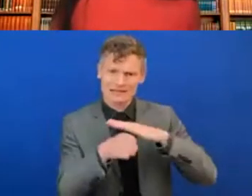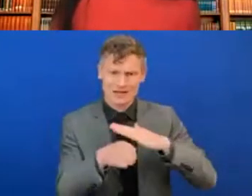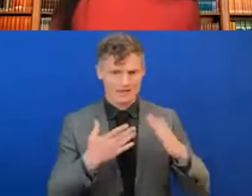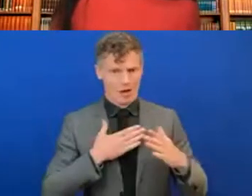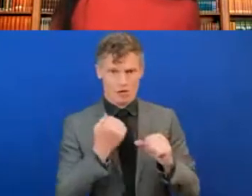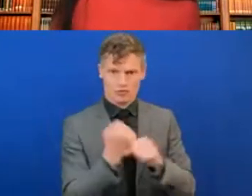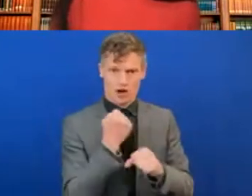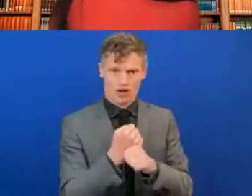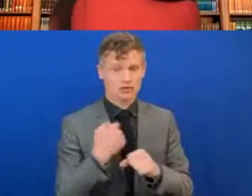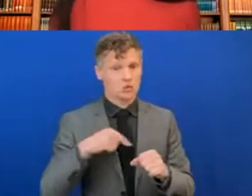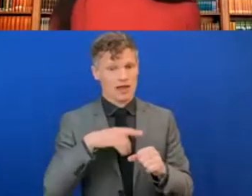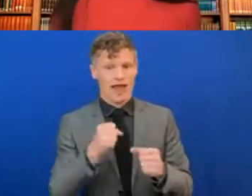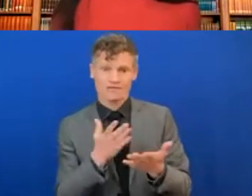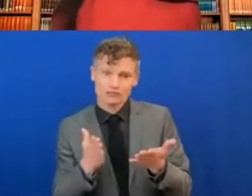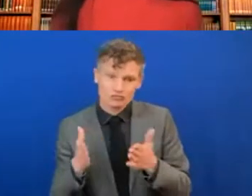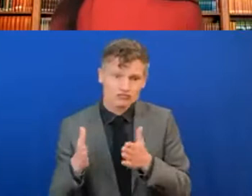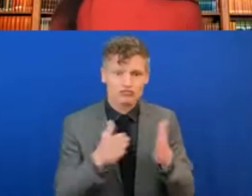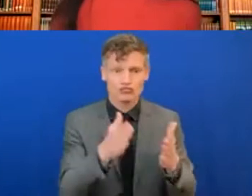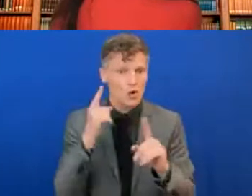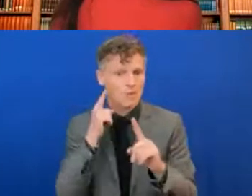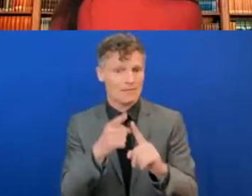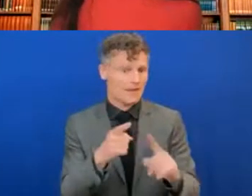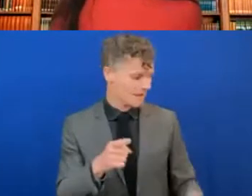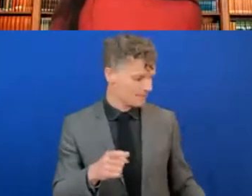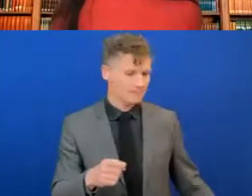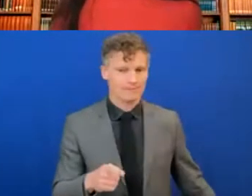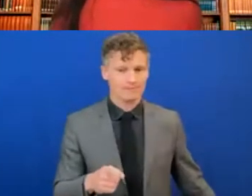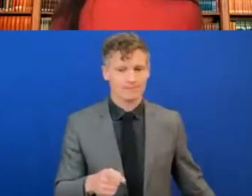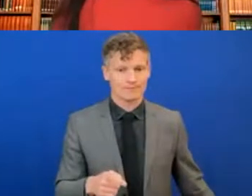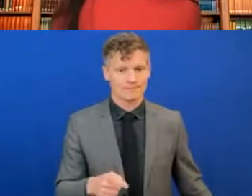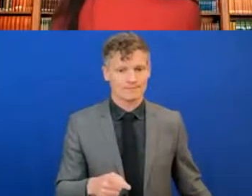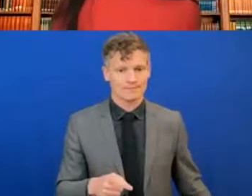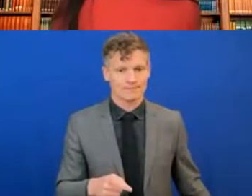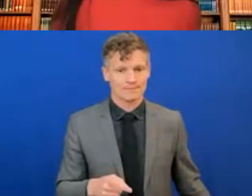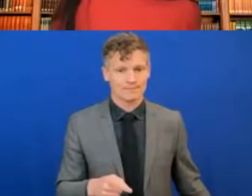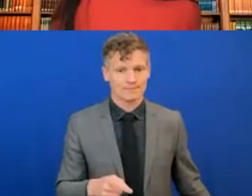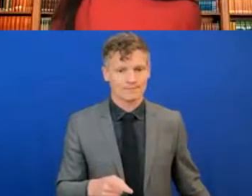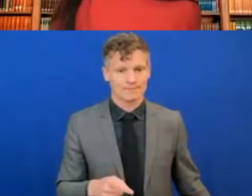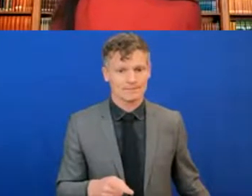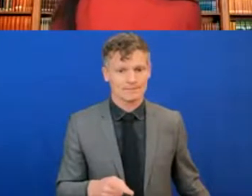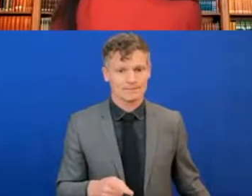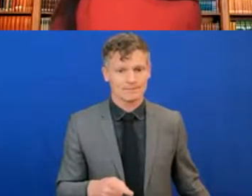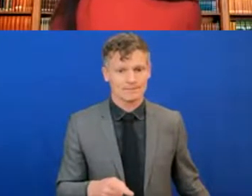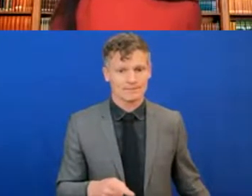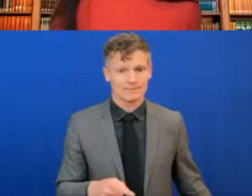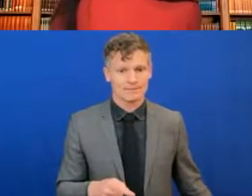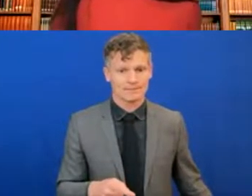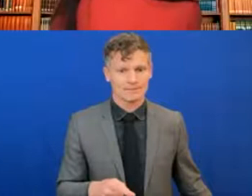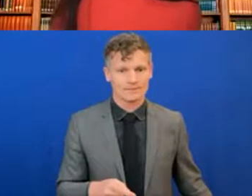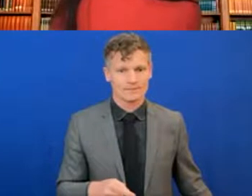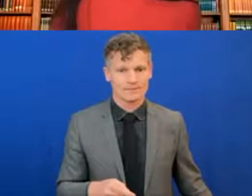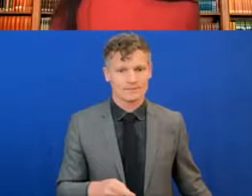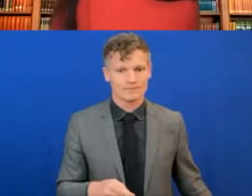make sure that every one of our products is fully accessible to those who might have disabilities. We also